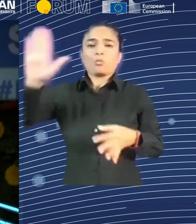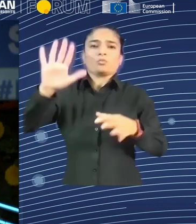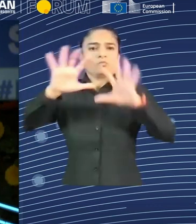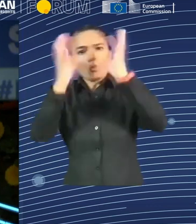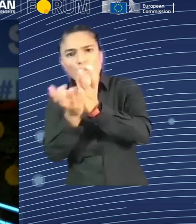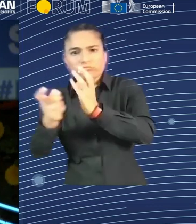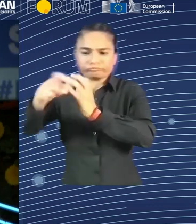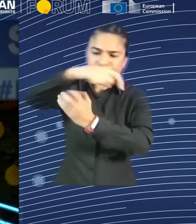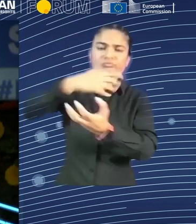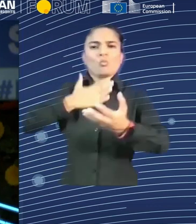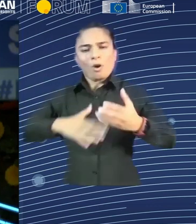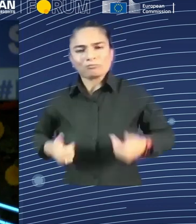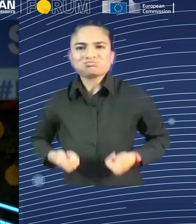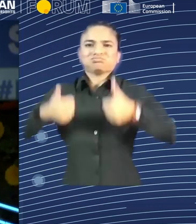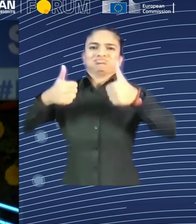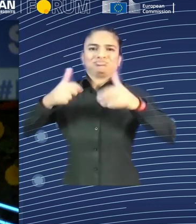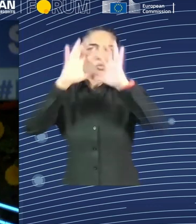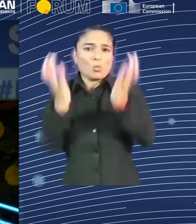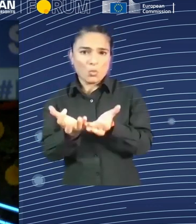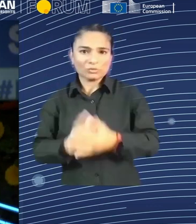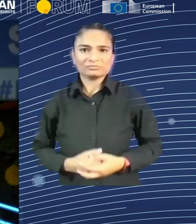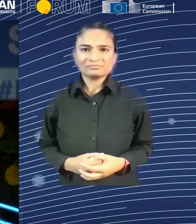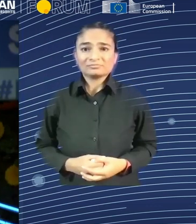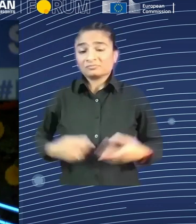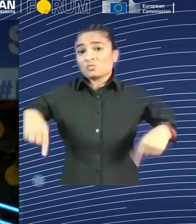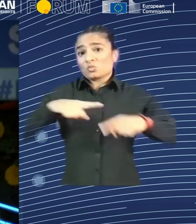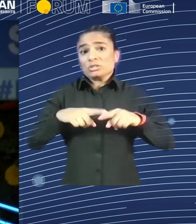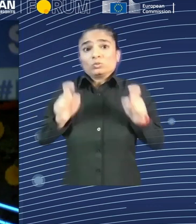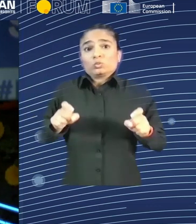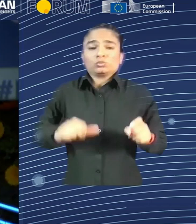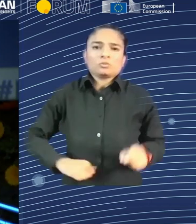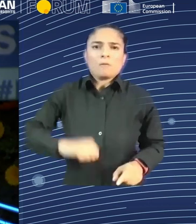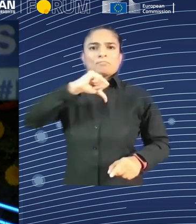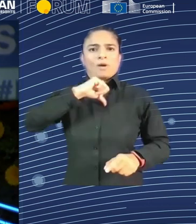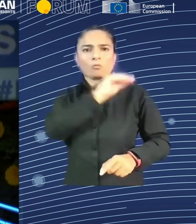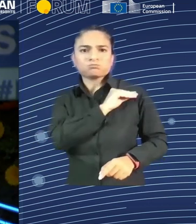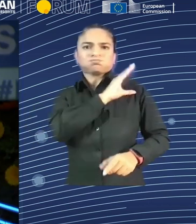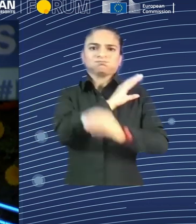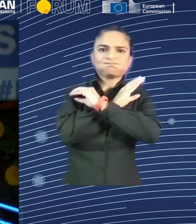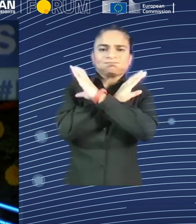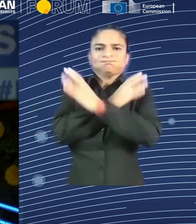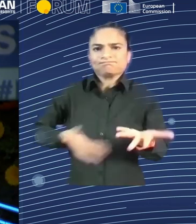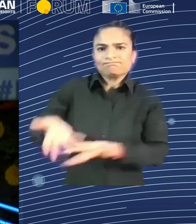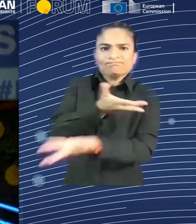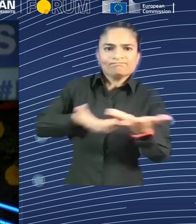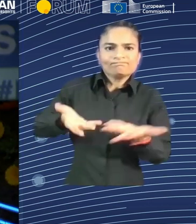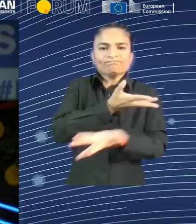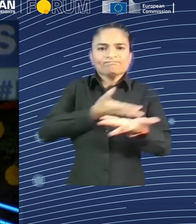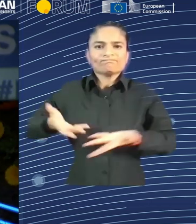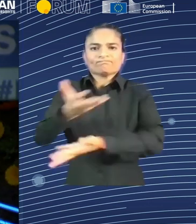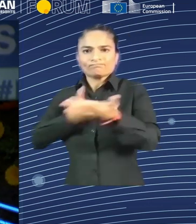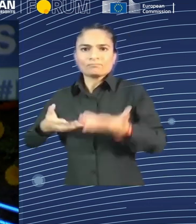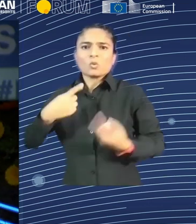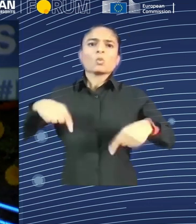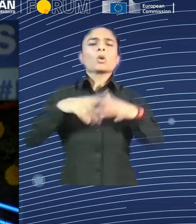which Europe is debating things. But we should not be lenient and allowing a change of paradigm. And today is